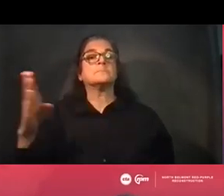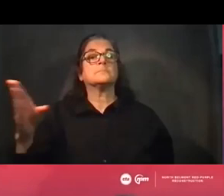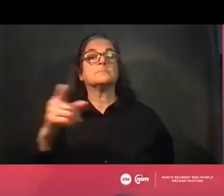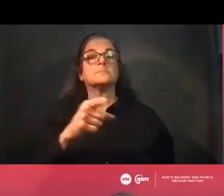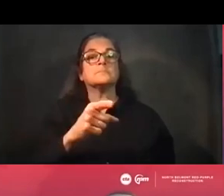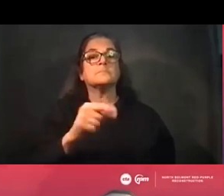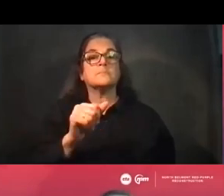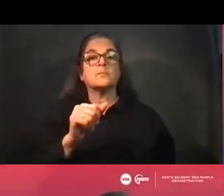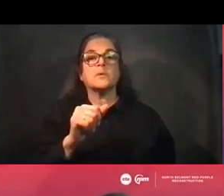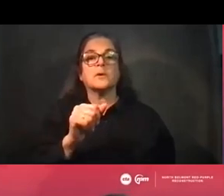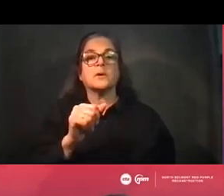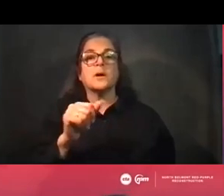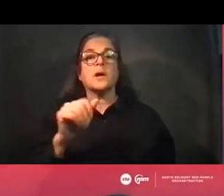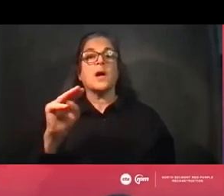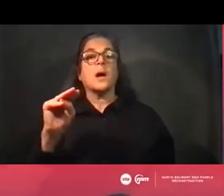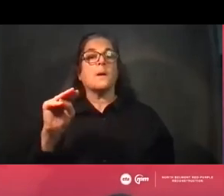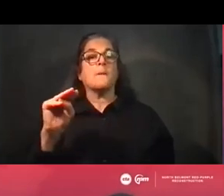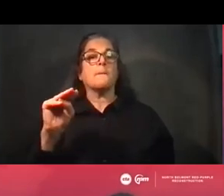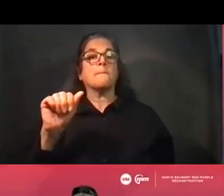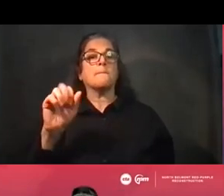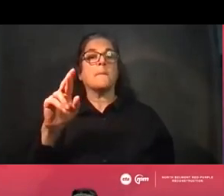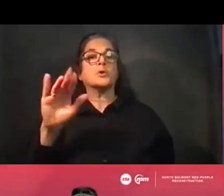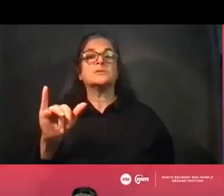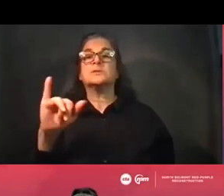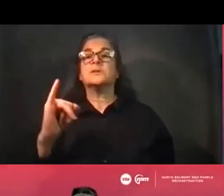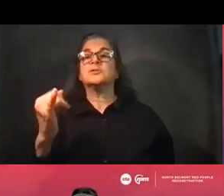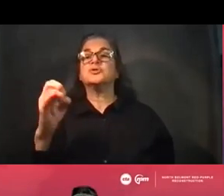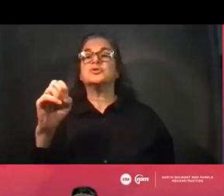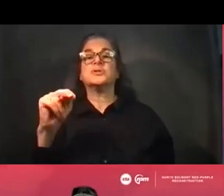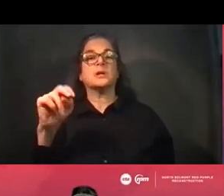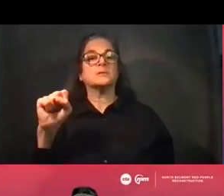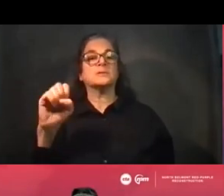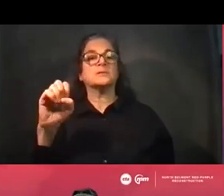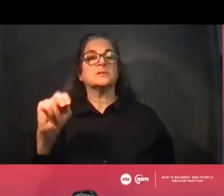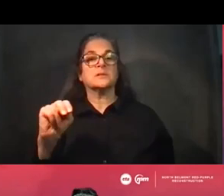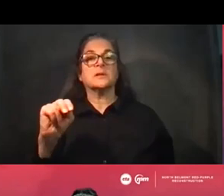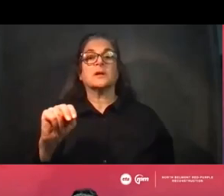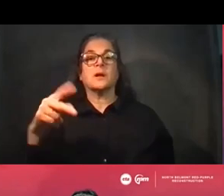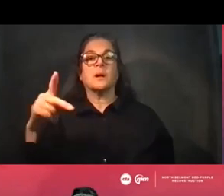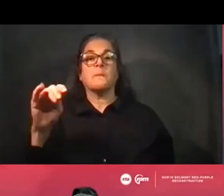And Marcy Jensen, she's the public information support manager for Walsh Floor.